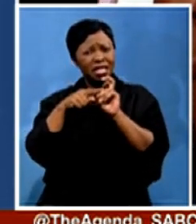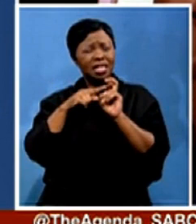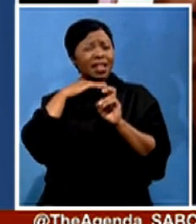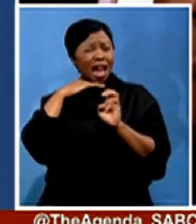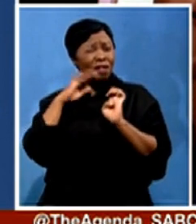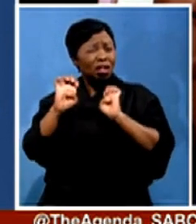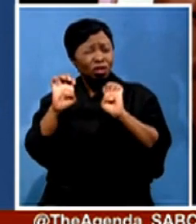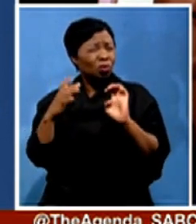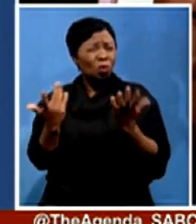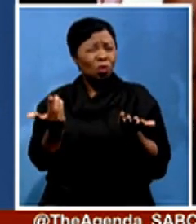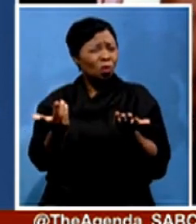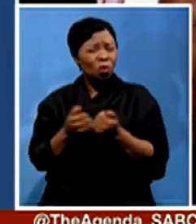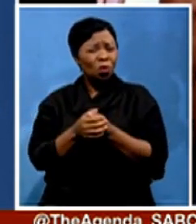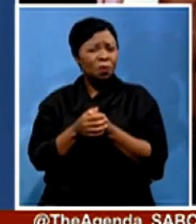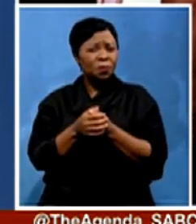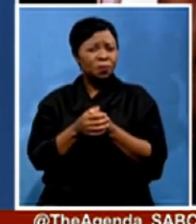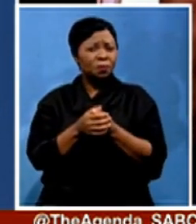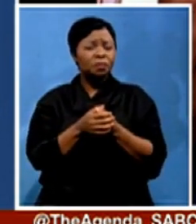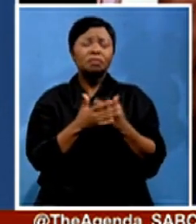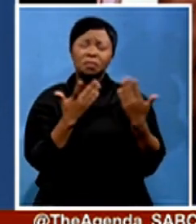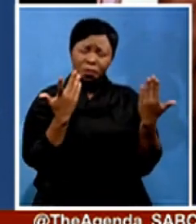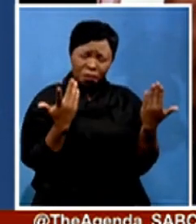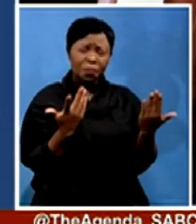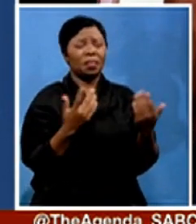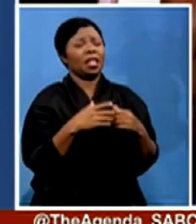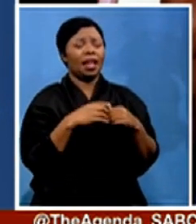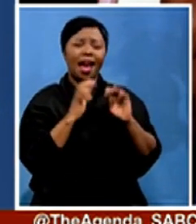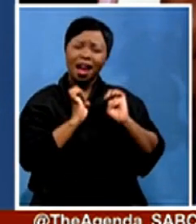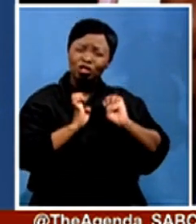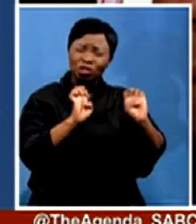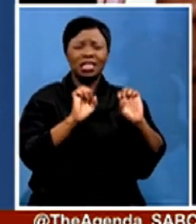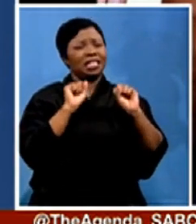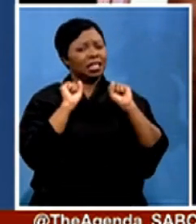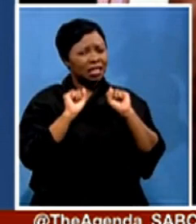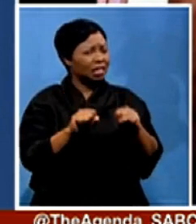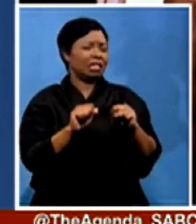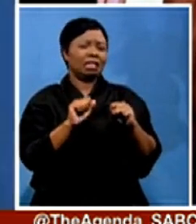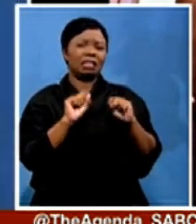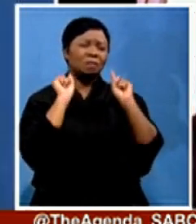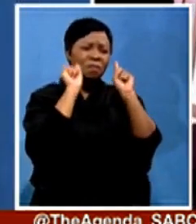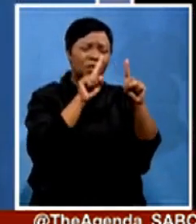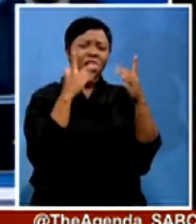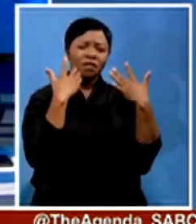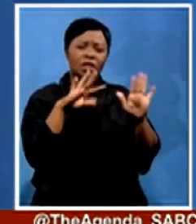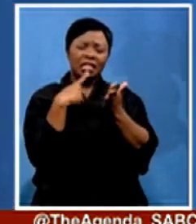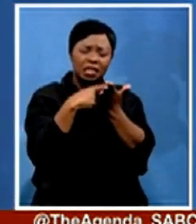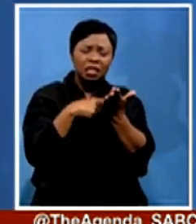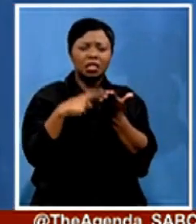Yes, there is. They went there, they discussed. I mean, these are security issues. You